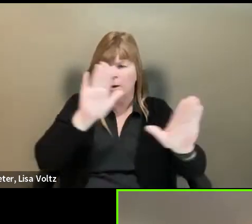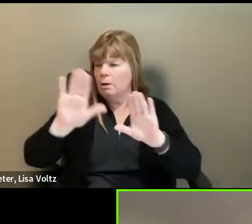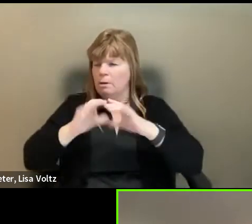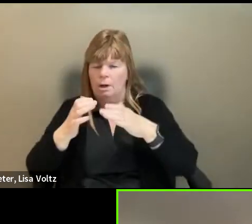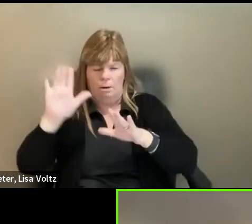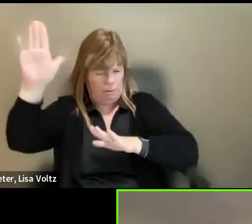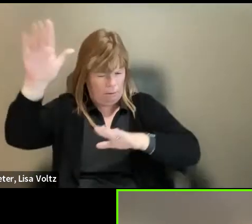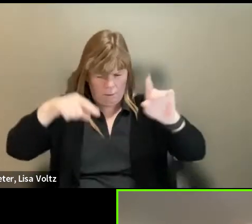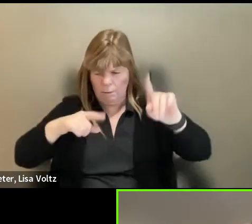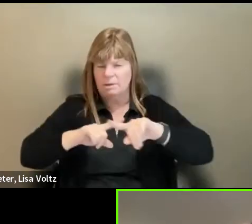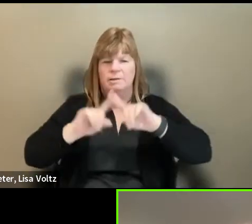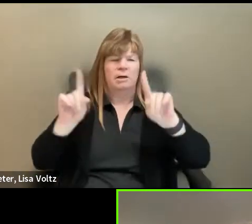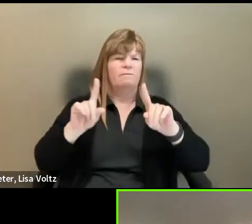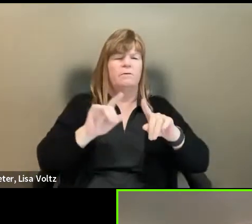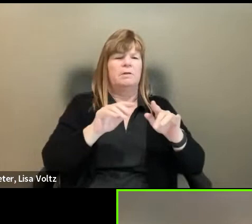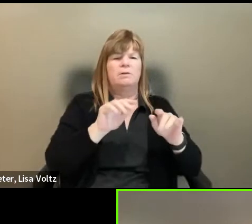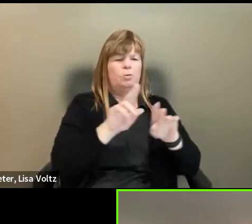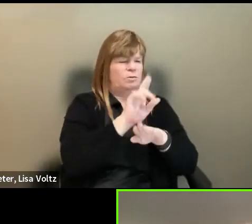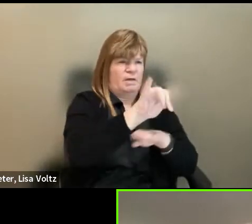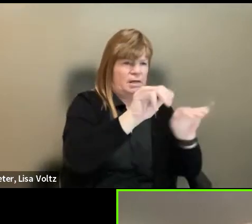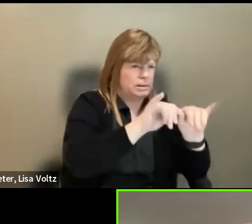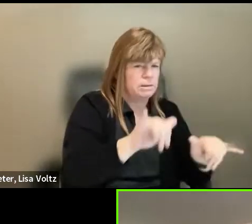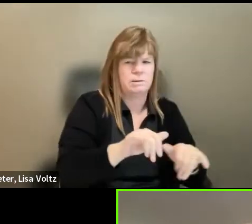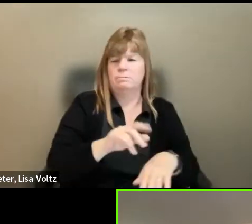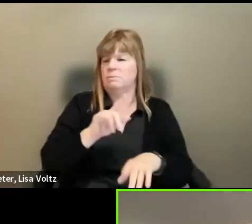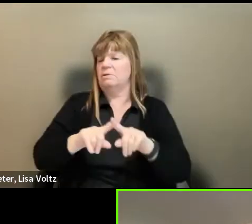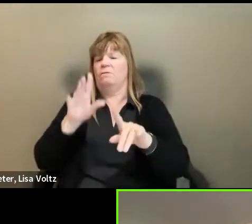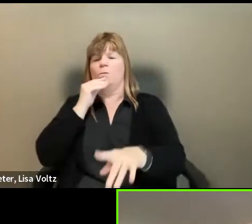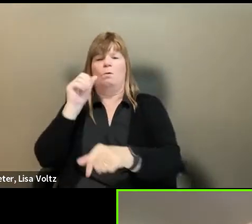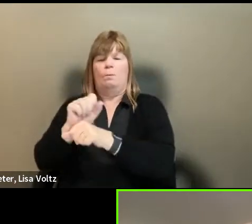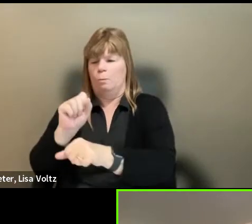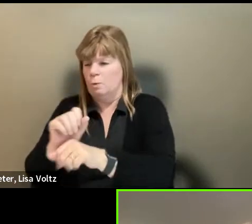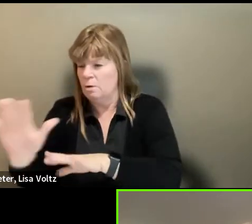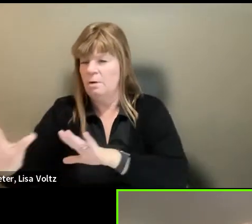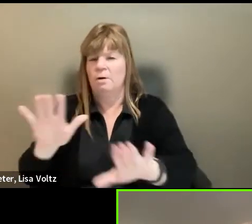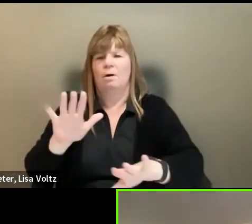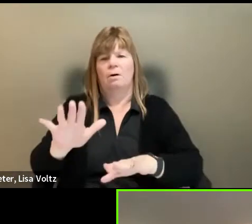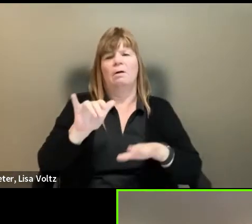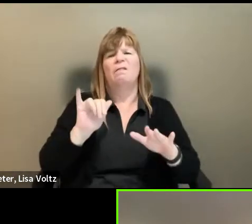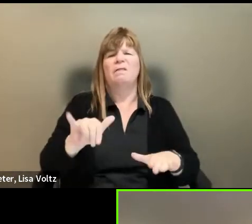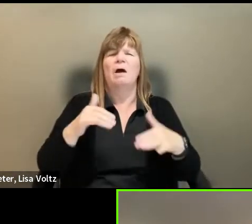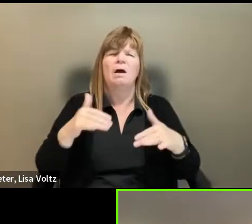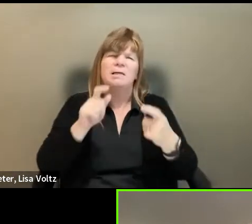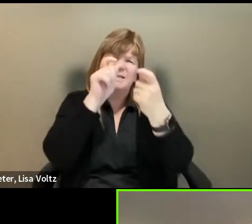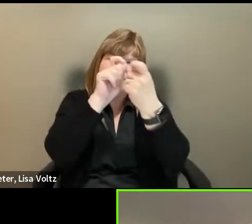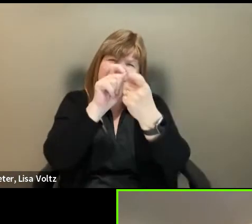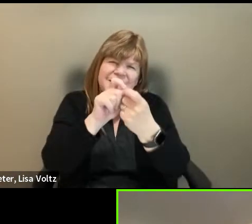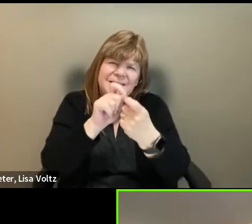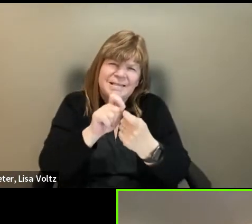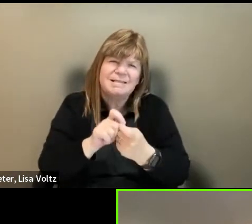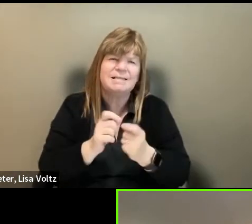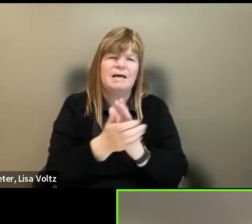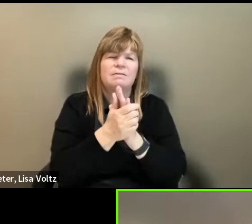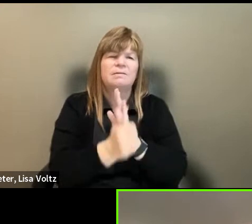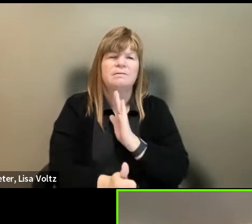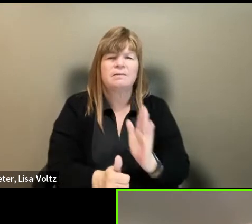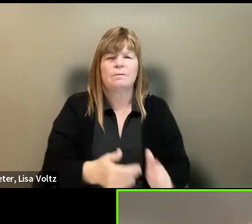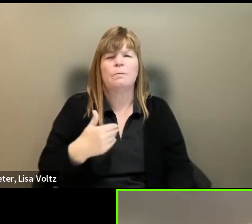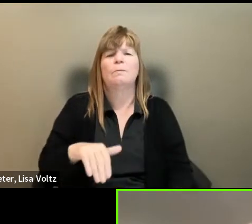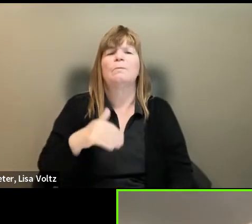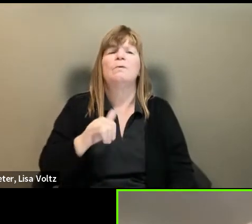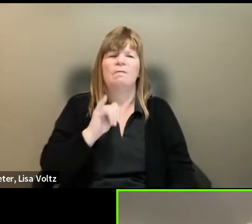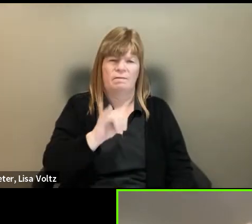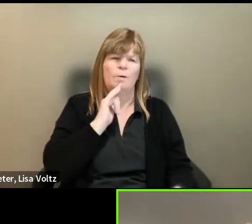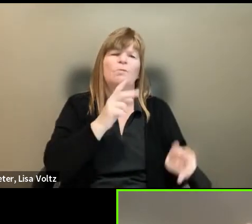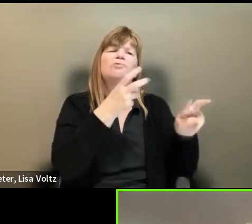a different platform and different homework. Um, so that has required such detail oriented skills, um, that would